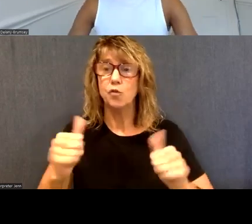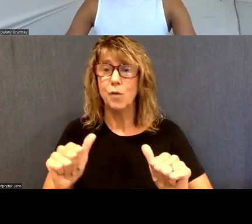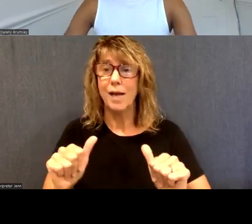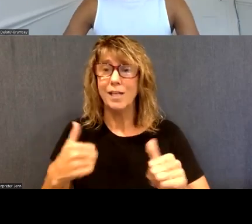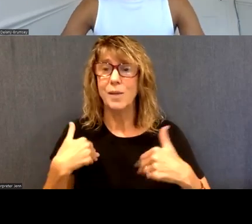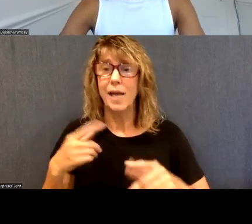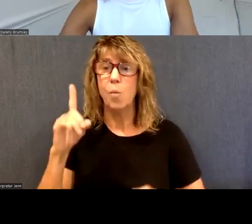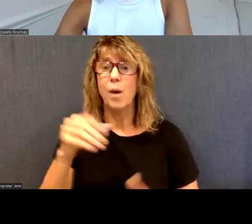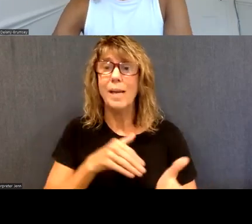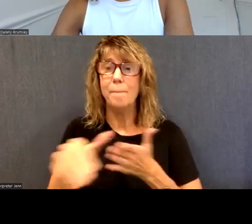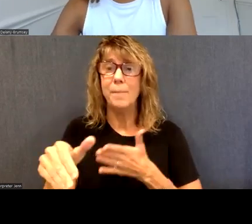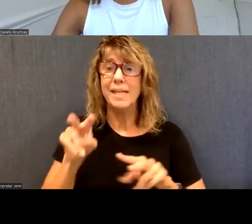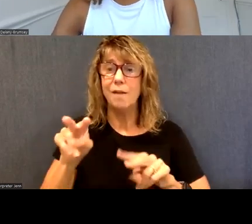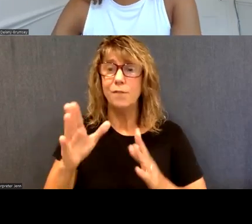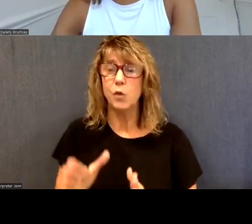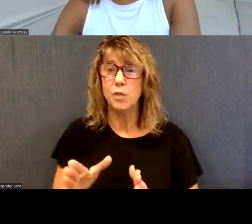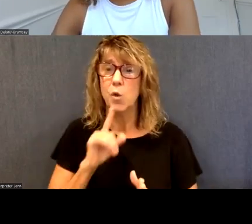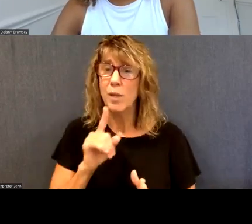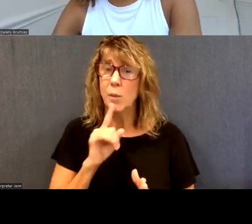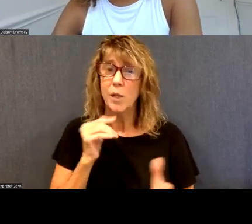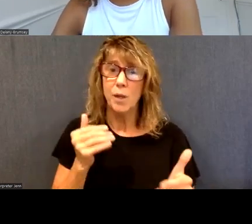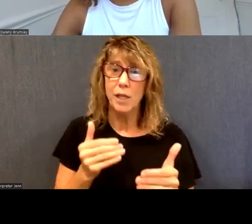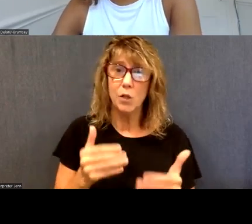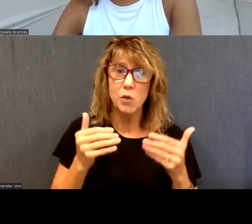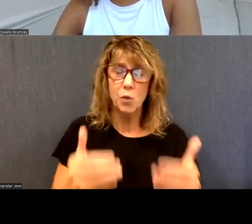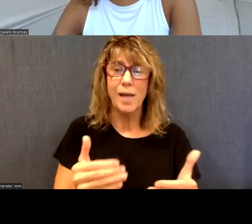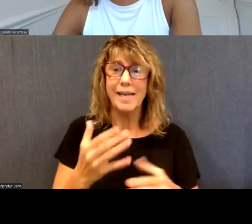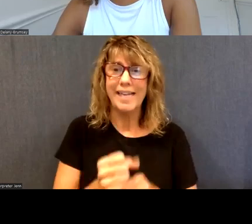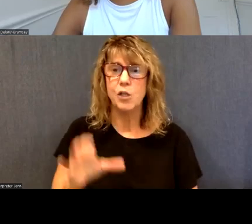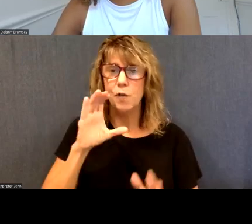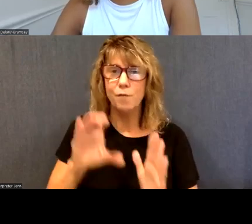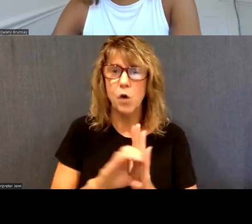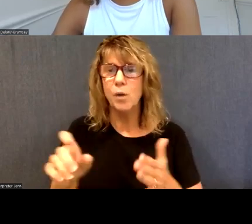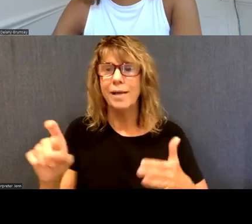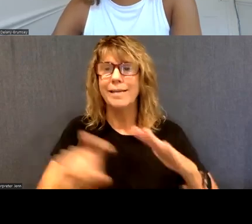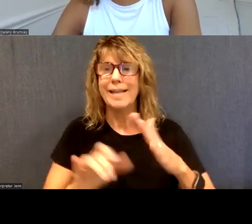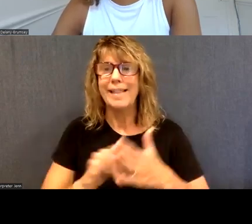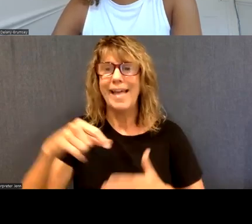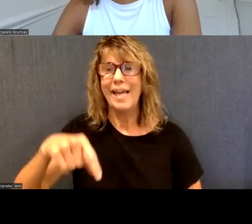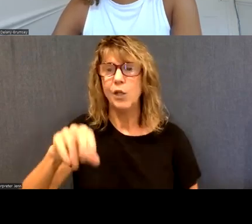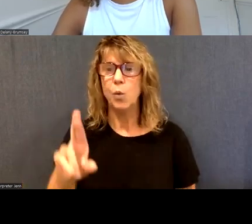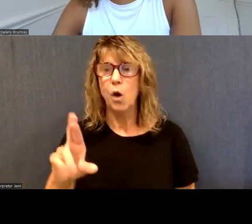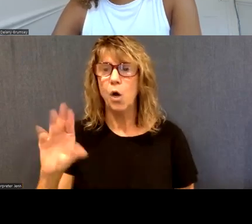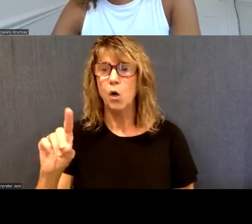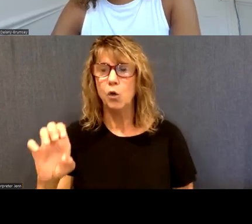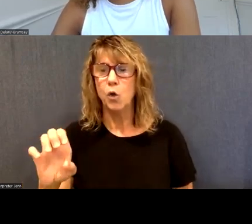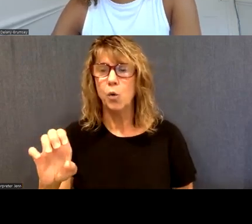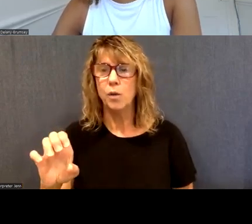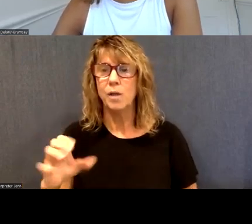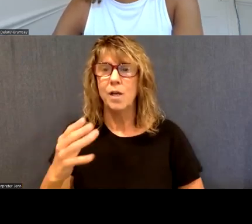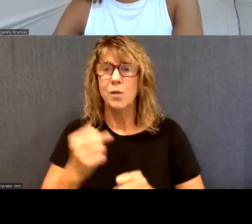million viewers. They're very, very close. So go ahead and get out your phone, scan that QR code to get you to YouTube